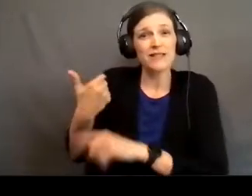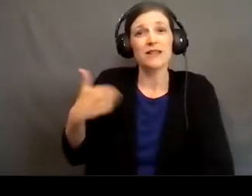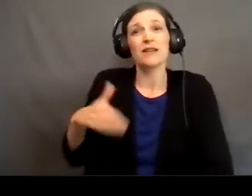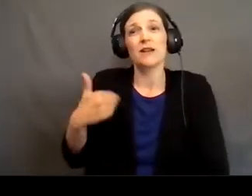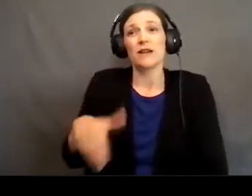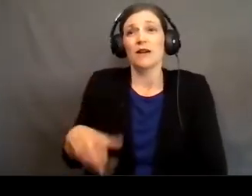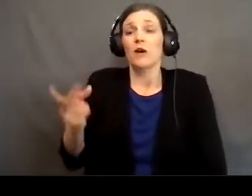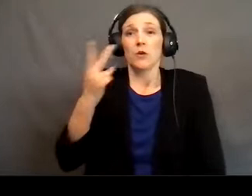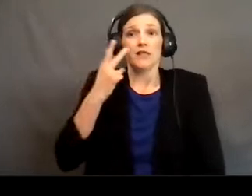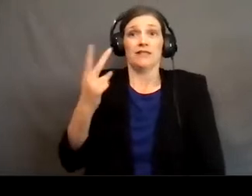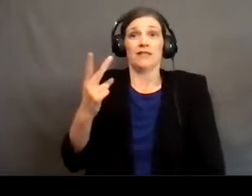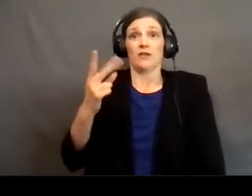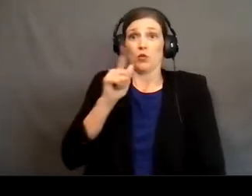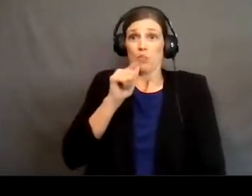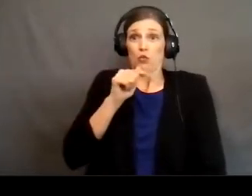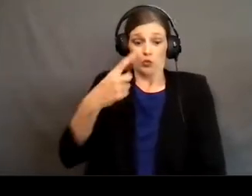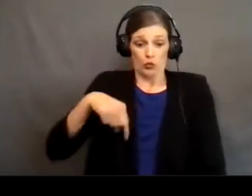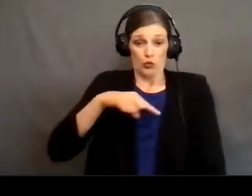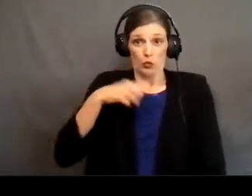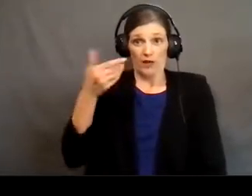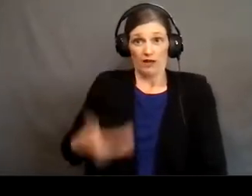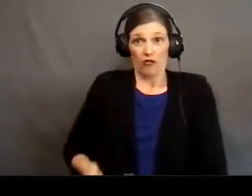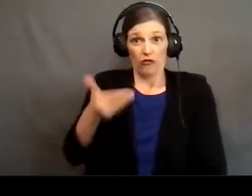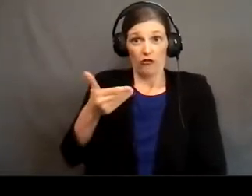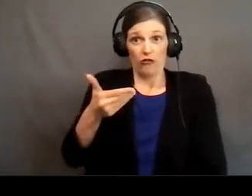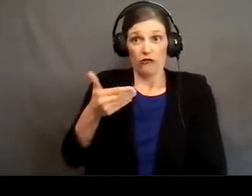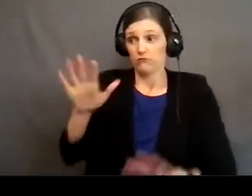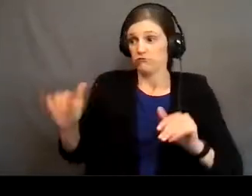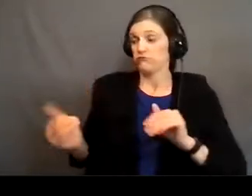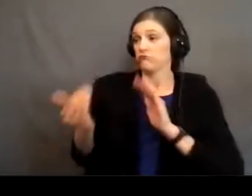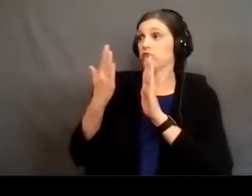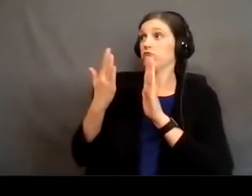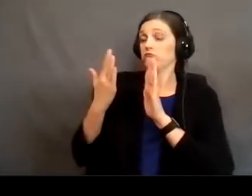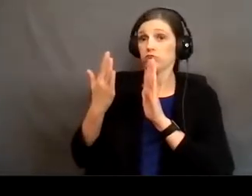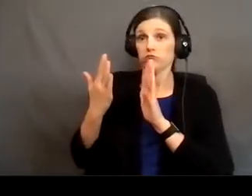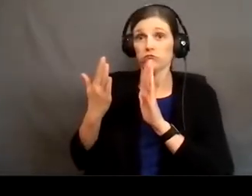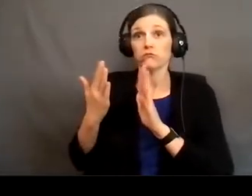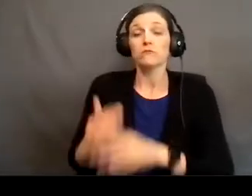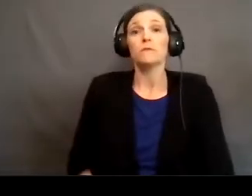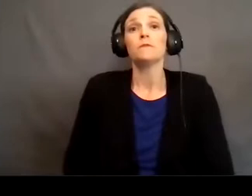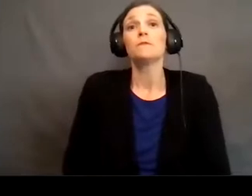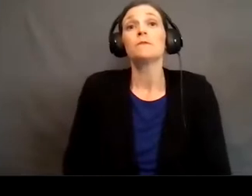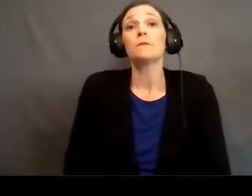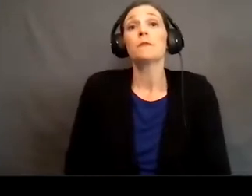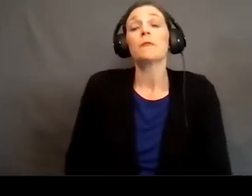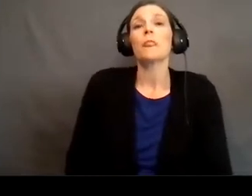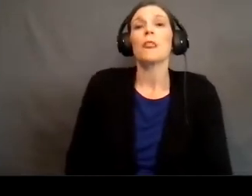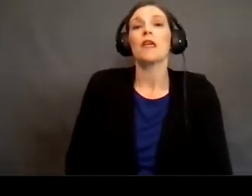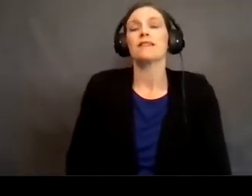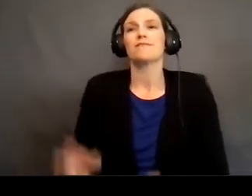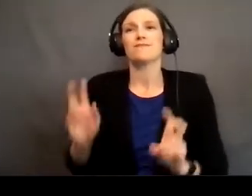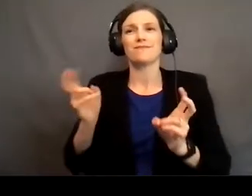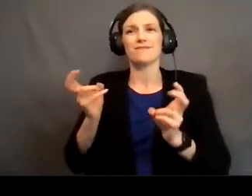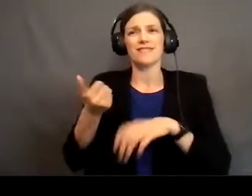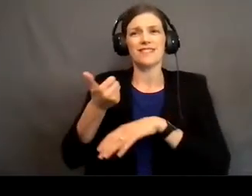We see who we are when we come before him as well. It's a dangerous